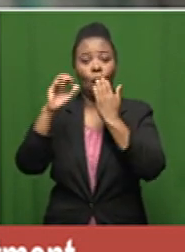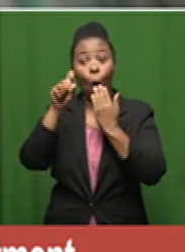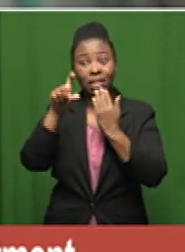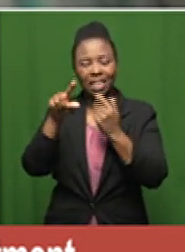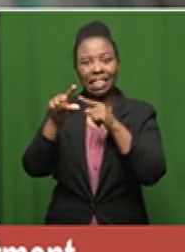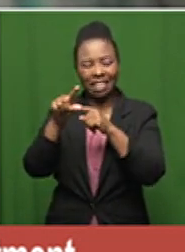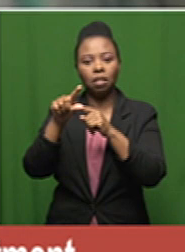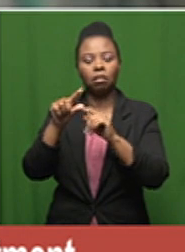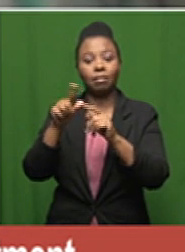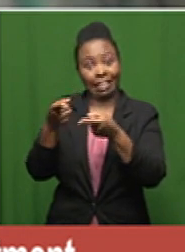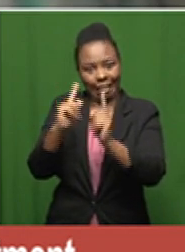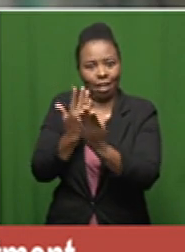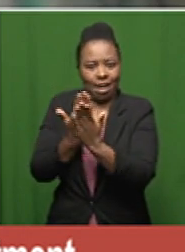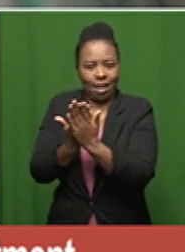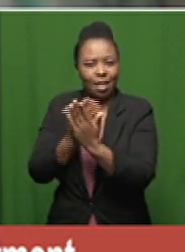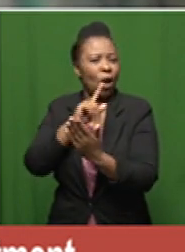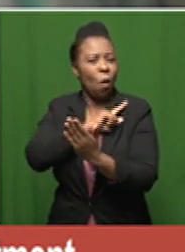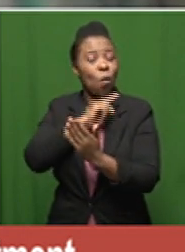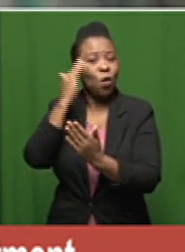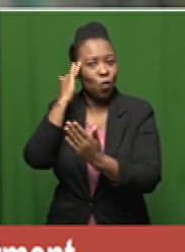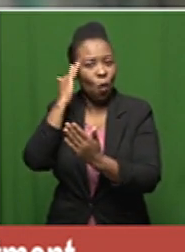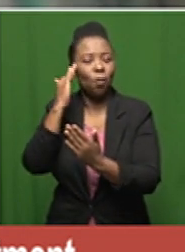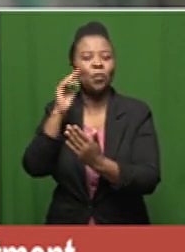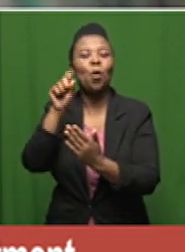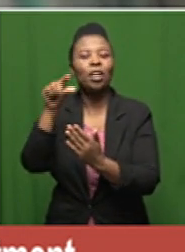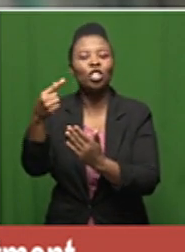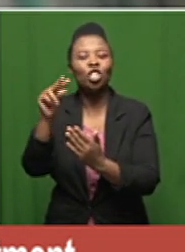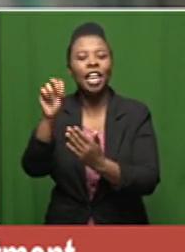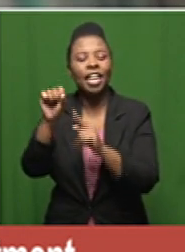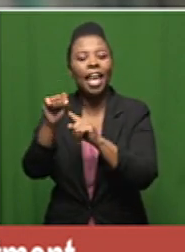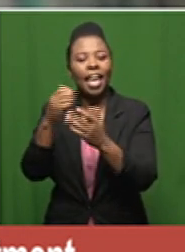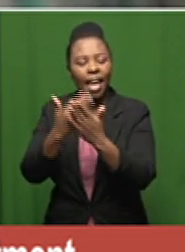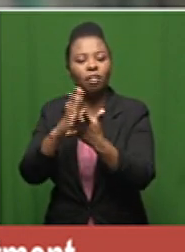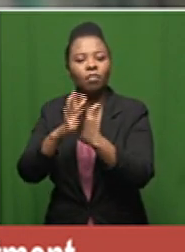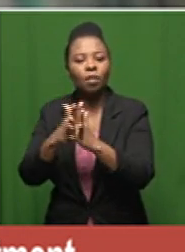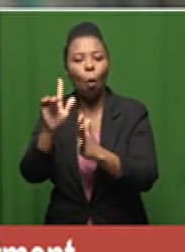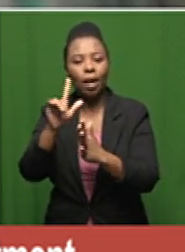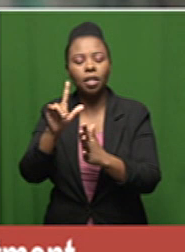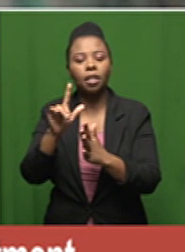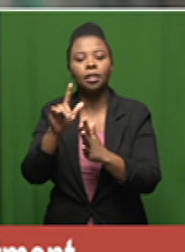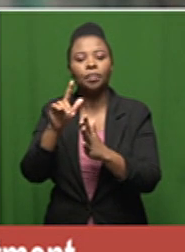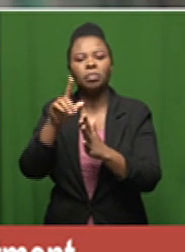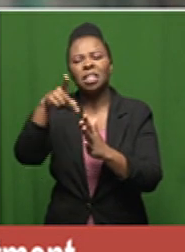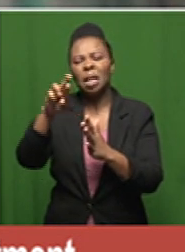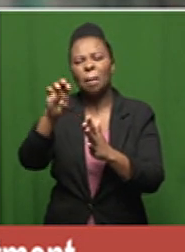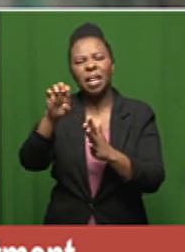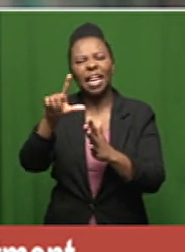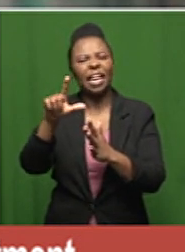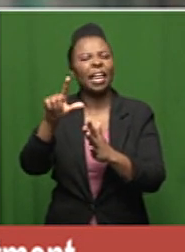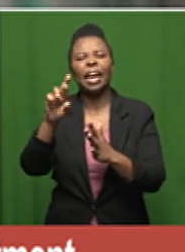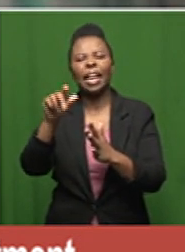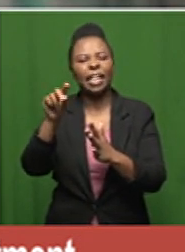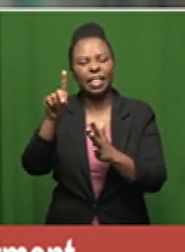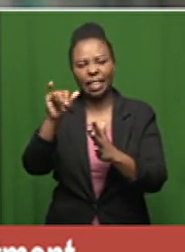oxygen can in fact cause the formation of what we call oxygen free radicals and those